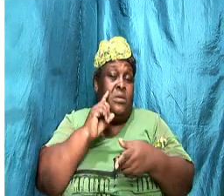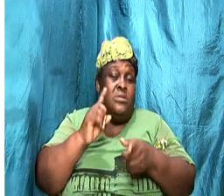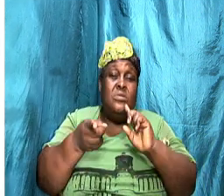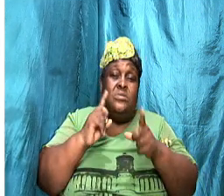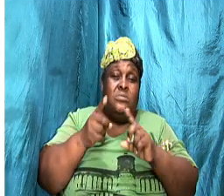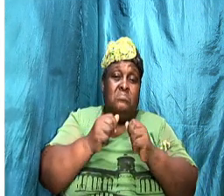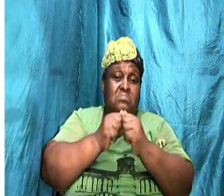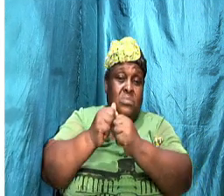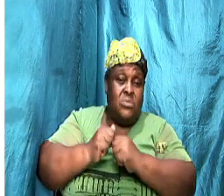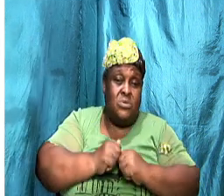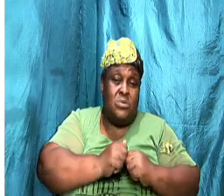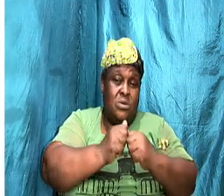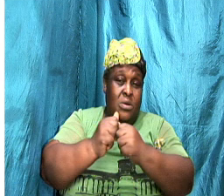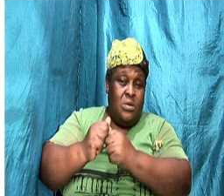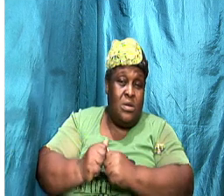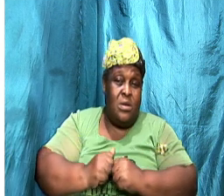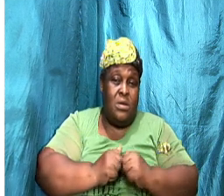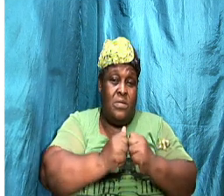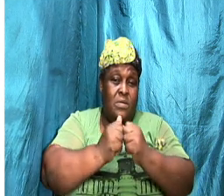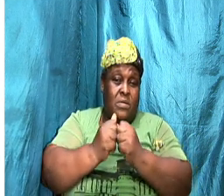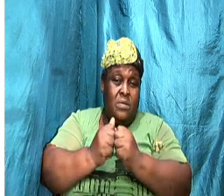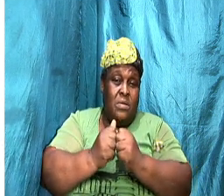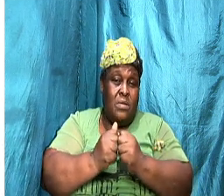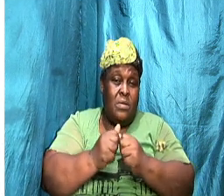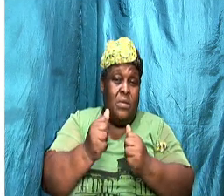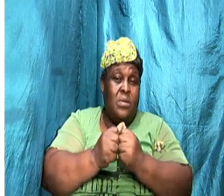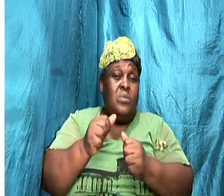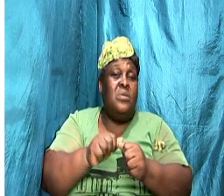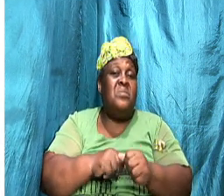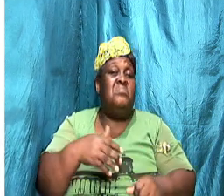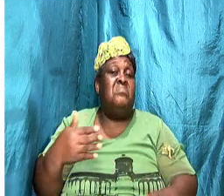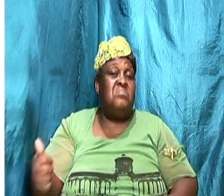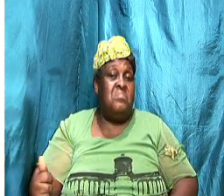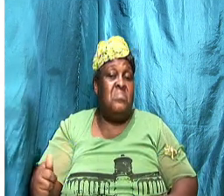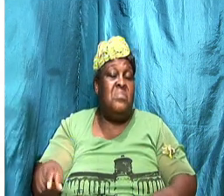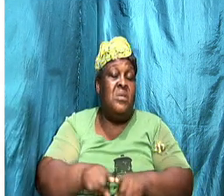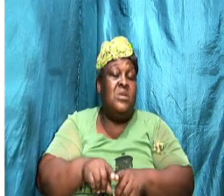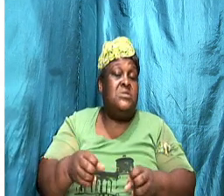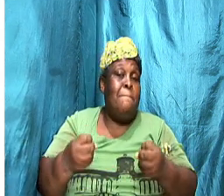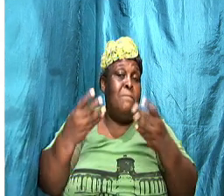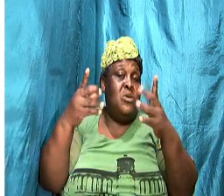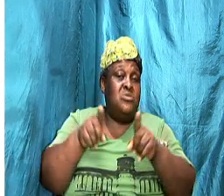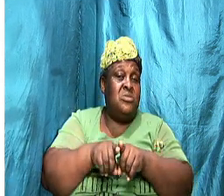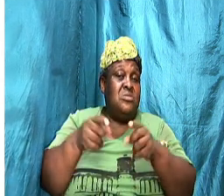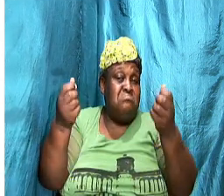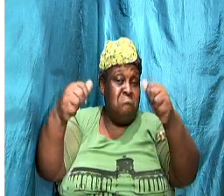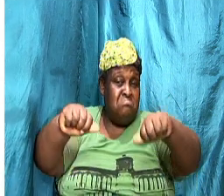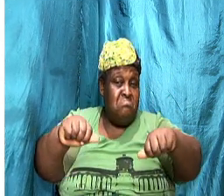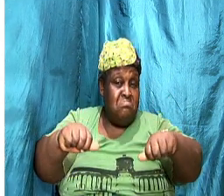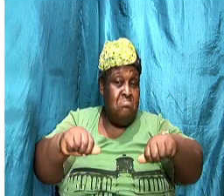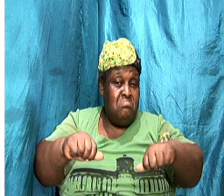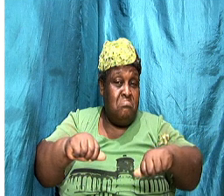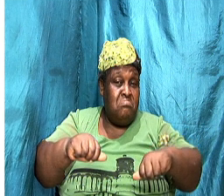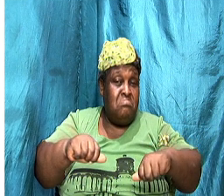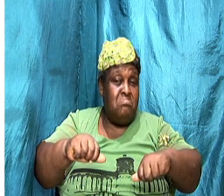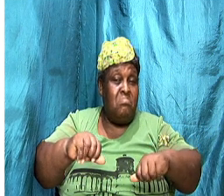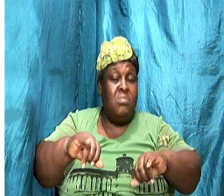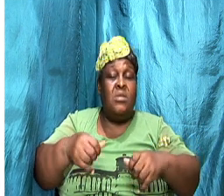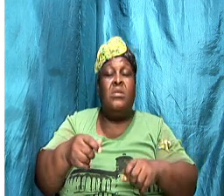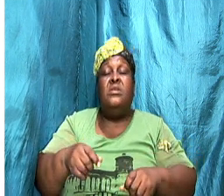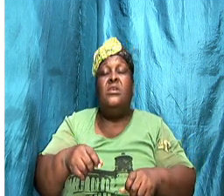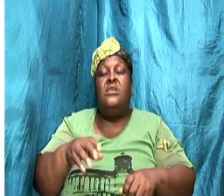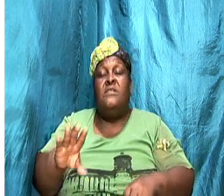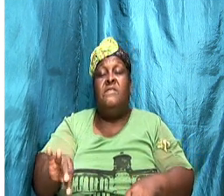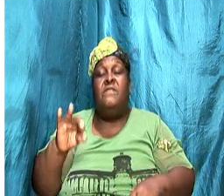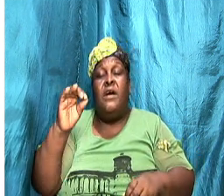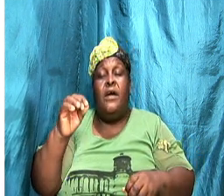together spend the time to talk with each other as much as possible so just as you find as many things to talk